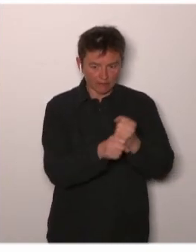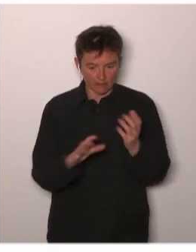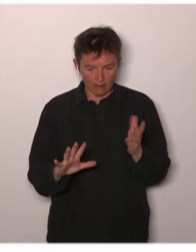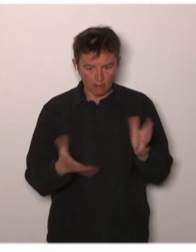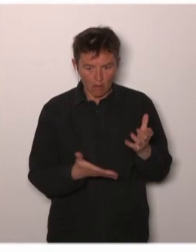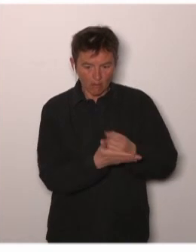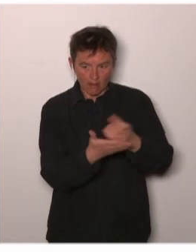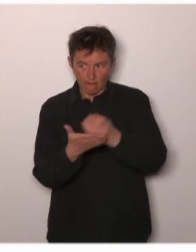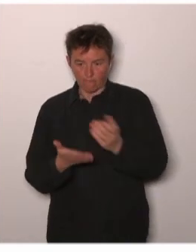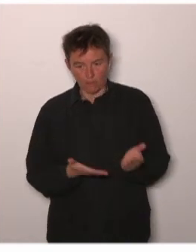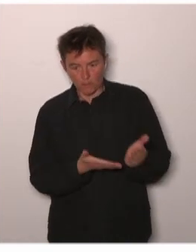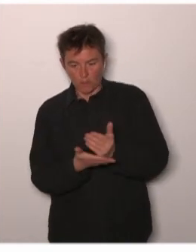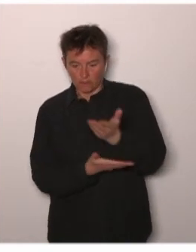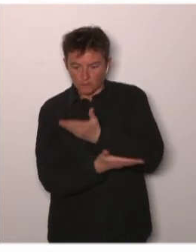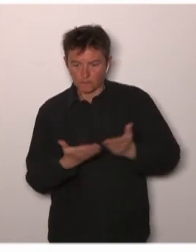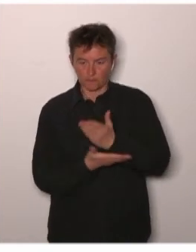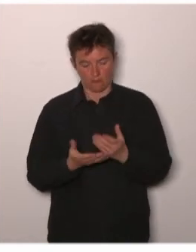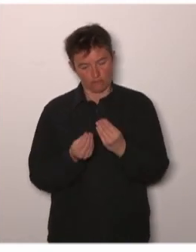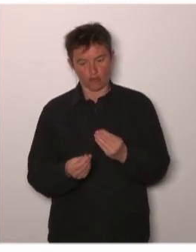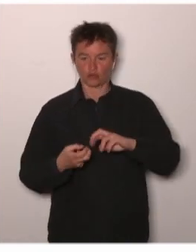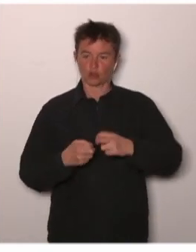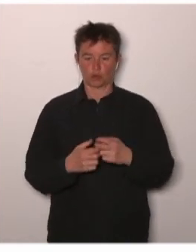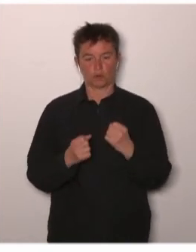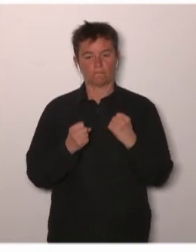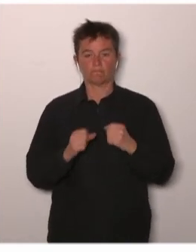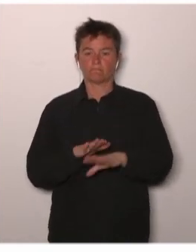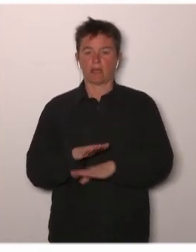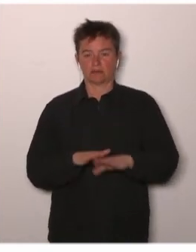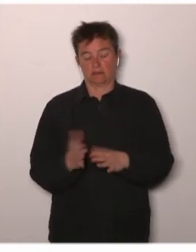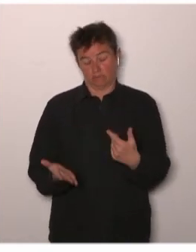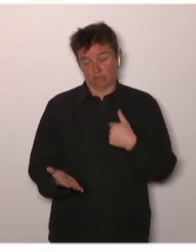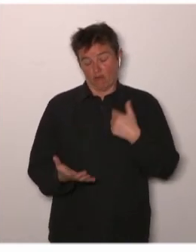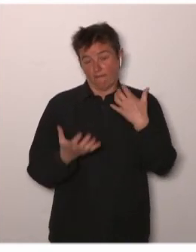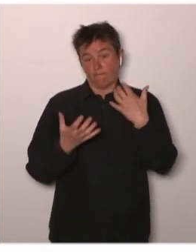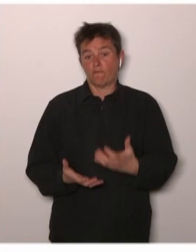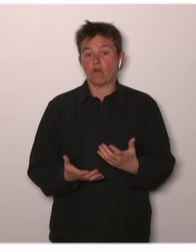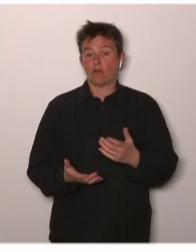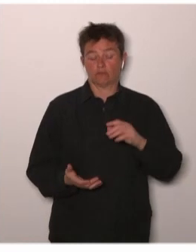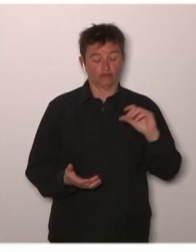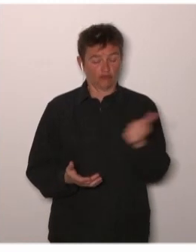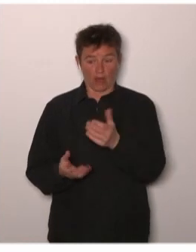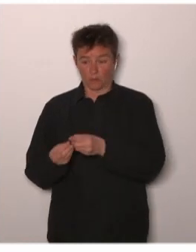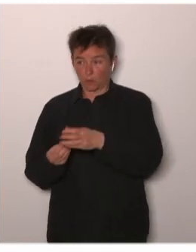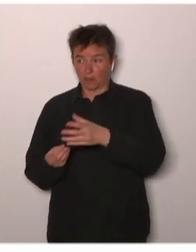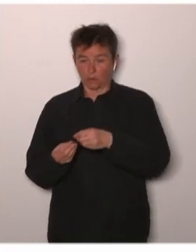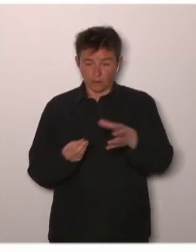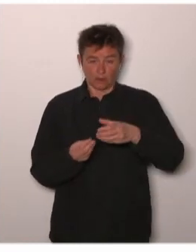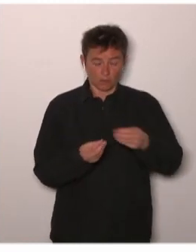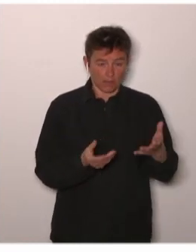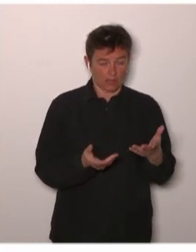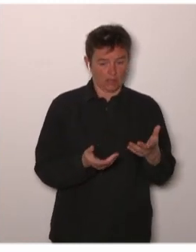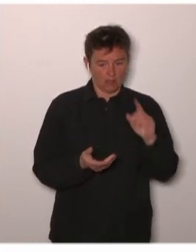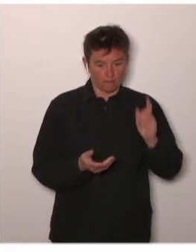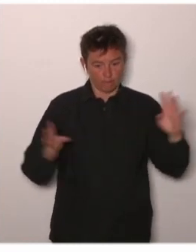wish that the data sets that are produced are being actually structured into this process and